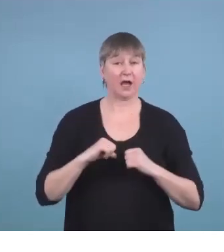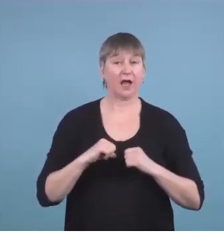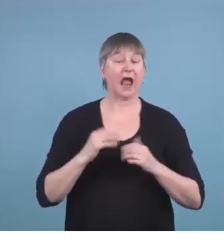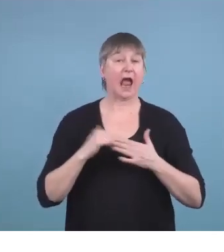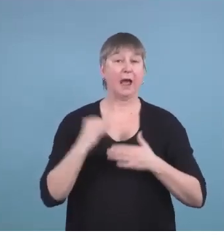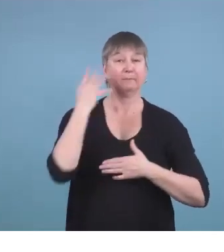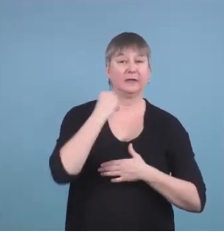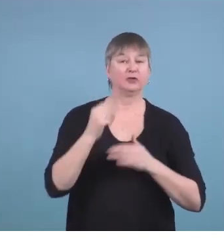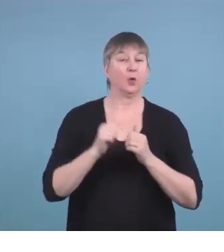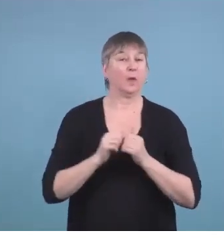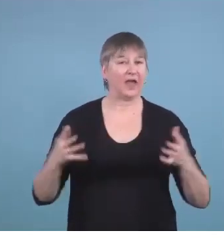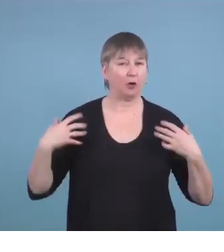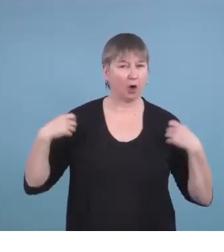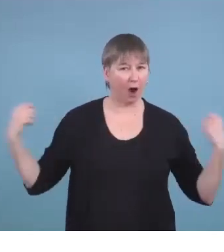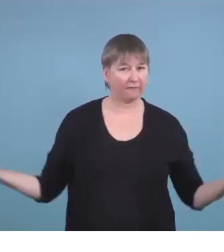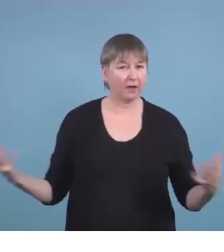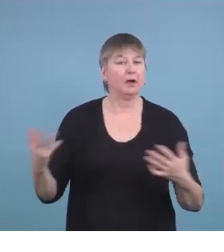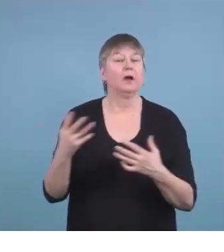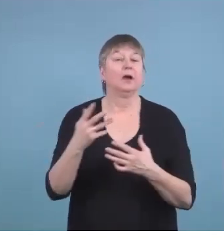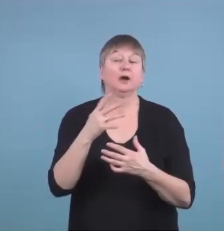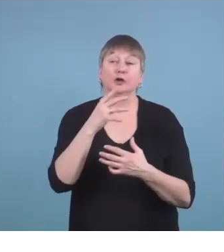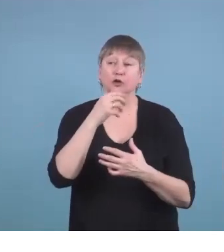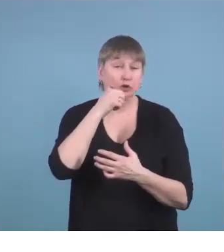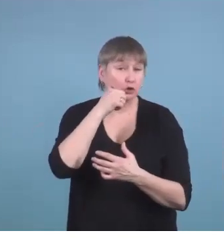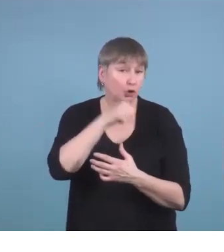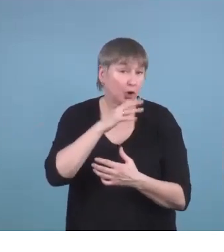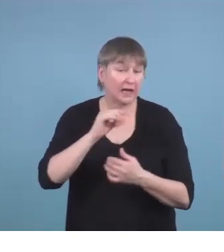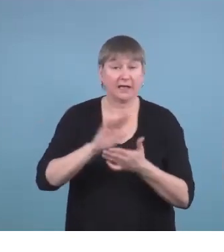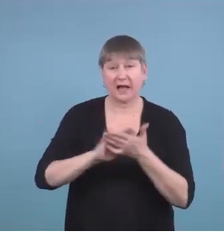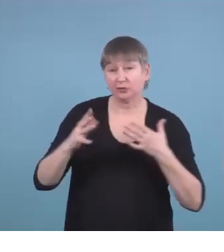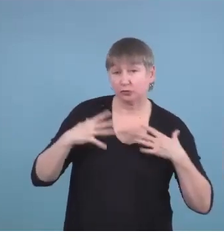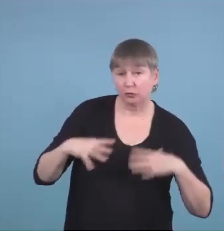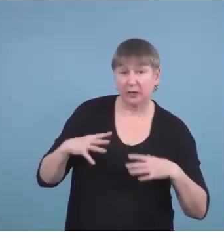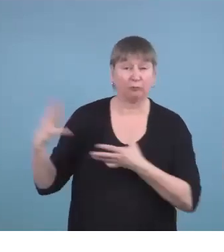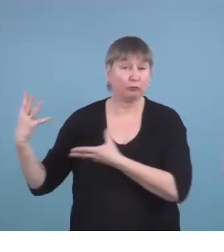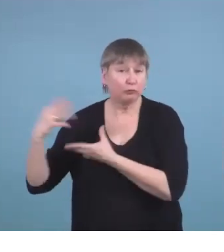The girls can wear a nice dress and include their mom or their best friends.